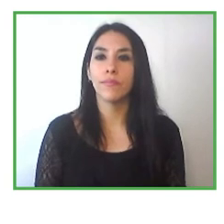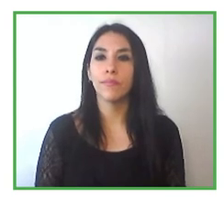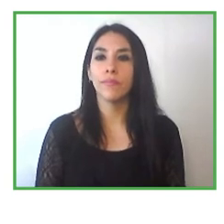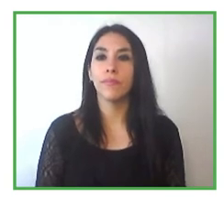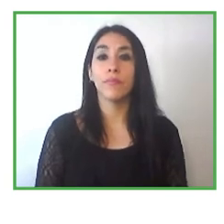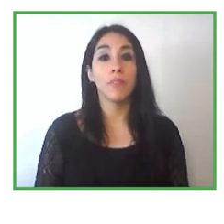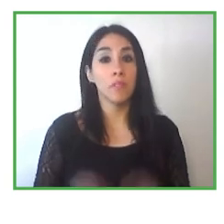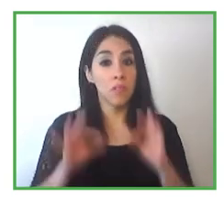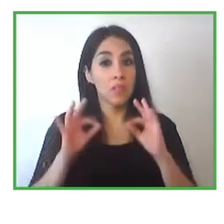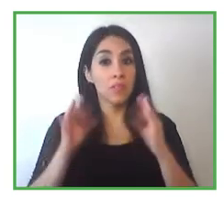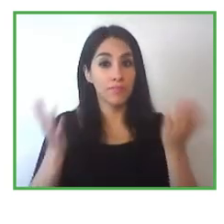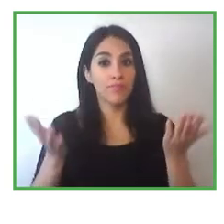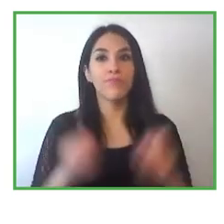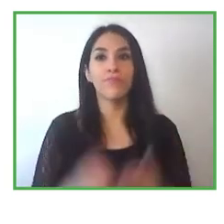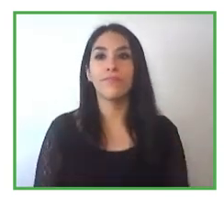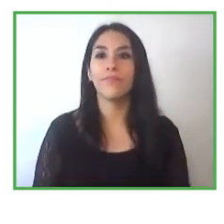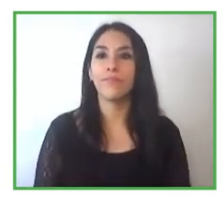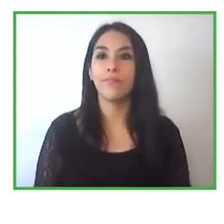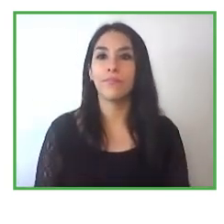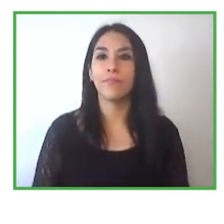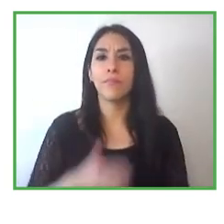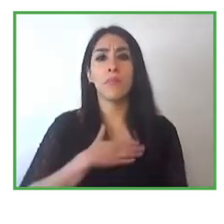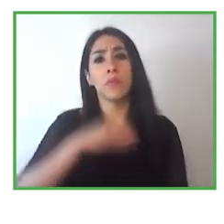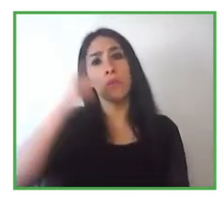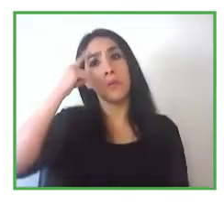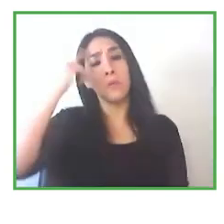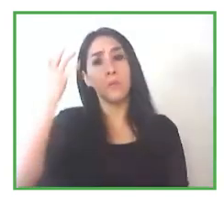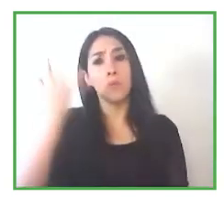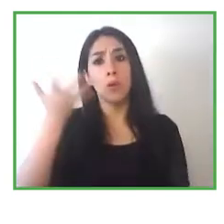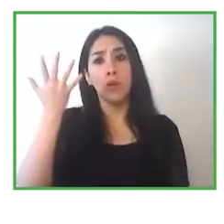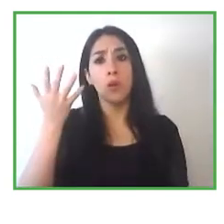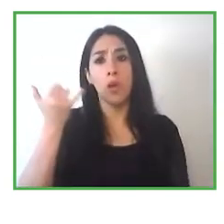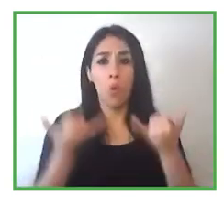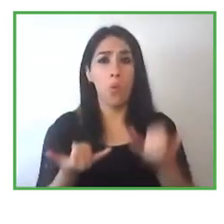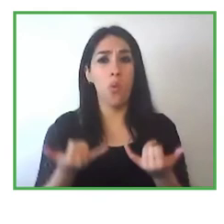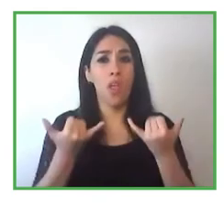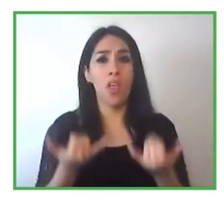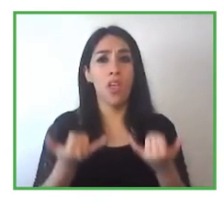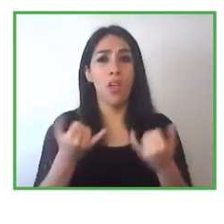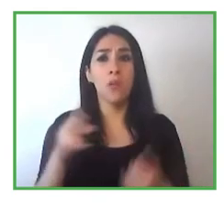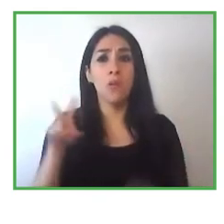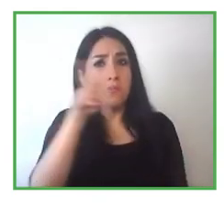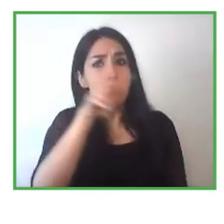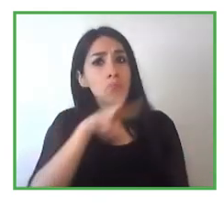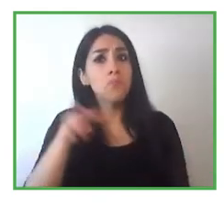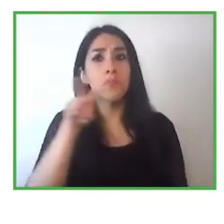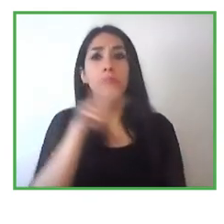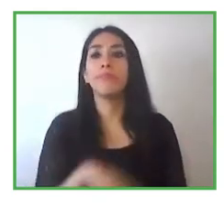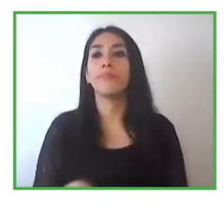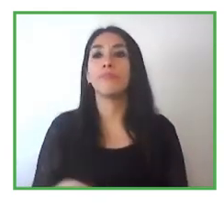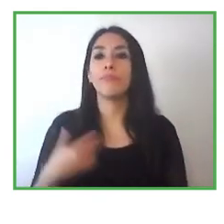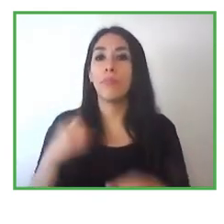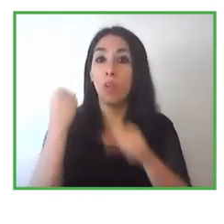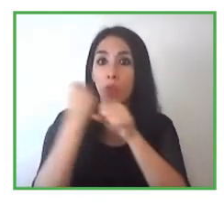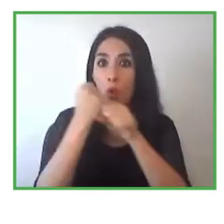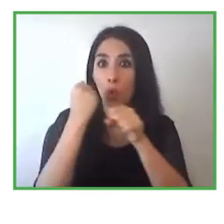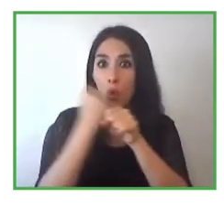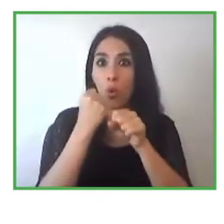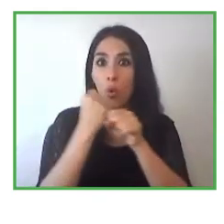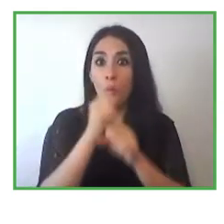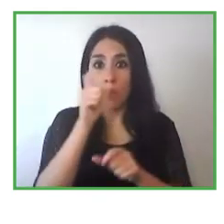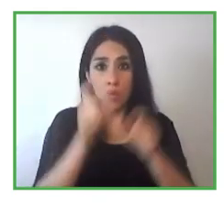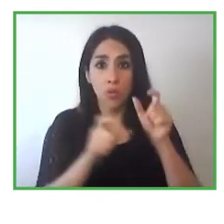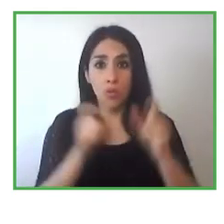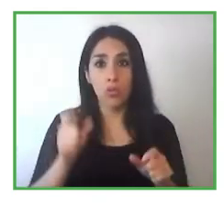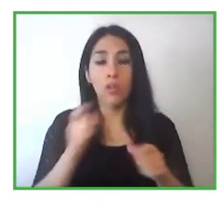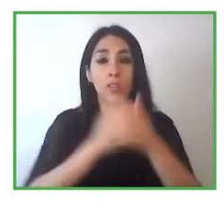well i think that the current trends and employment for people